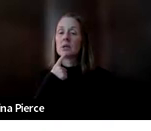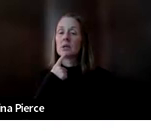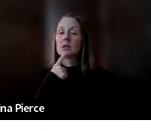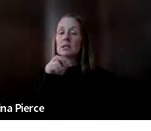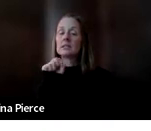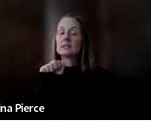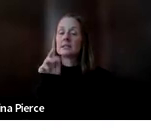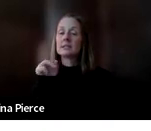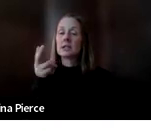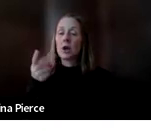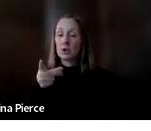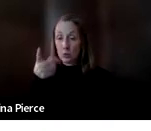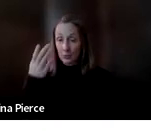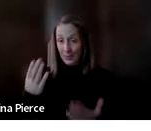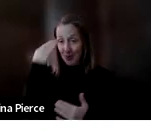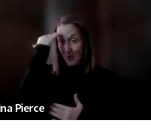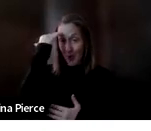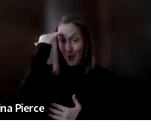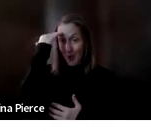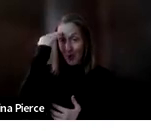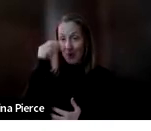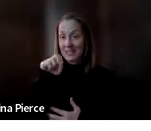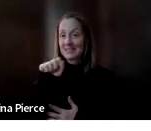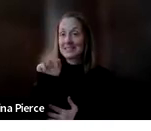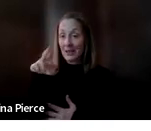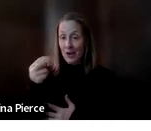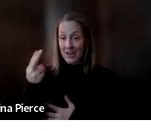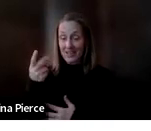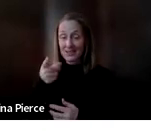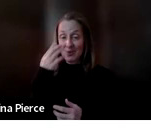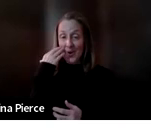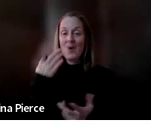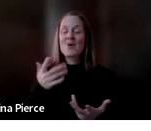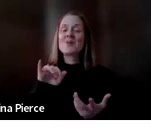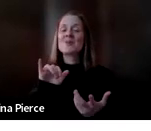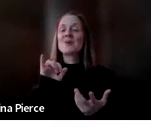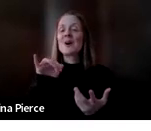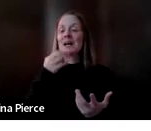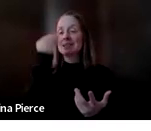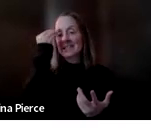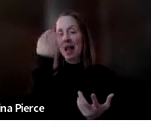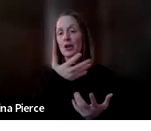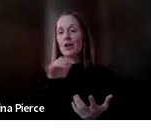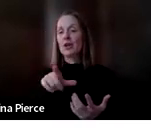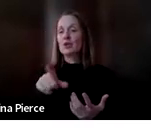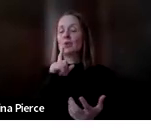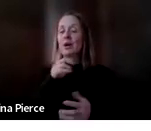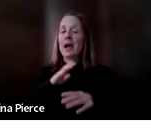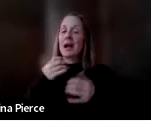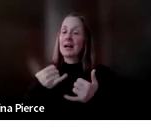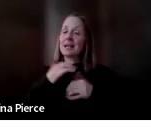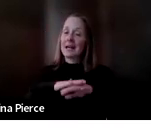might know Sarah. And so I will definitely tell her that you are on our webinar today.